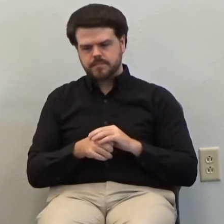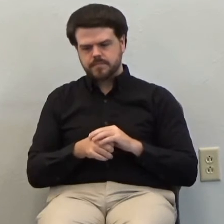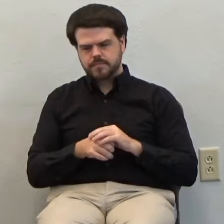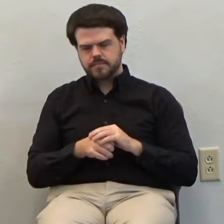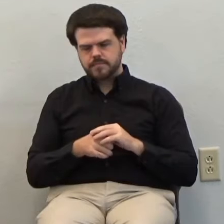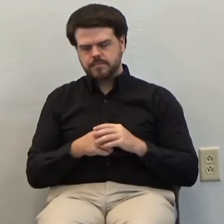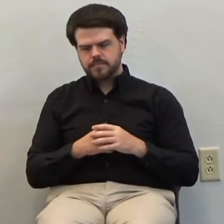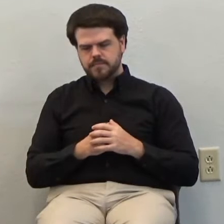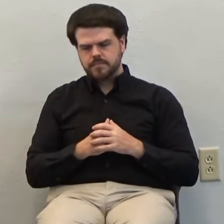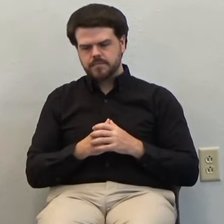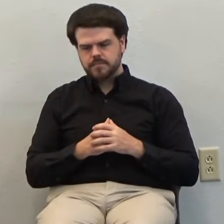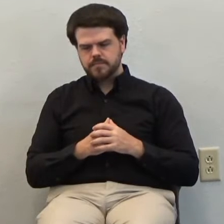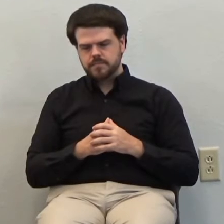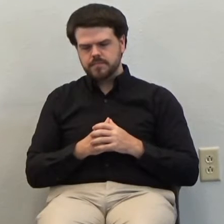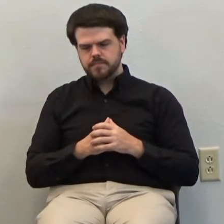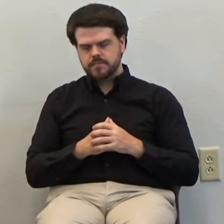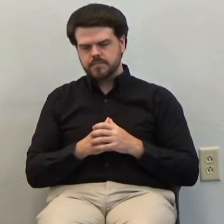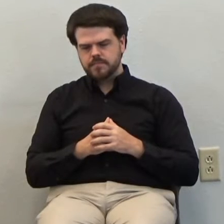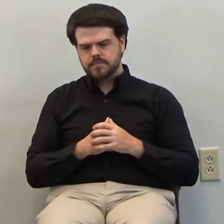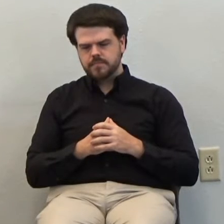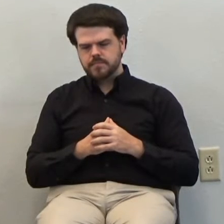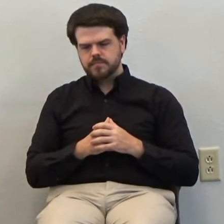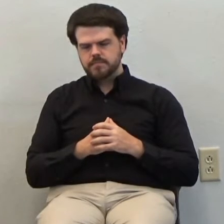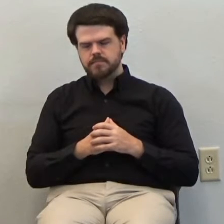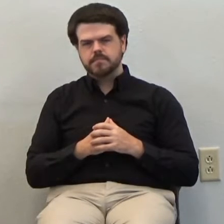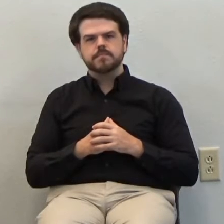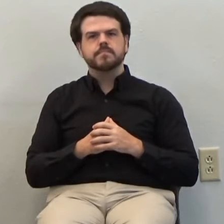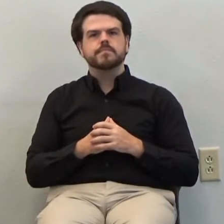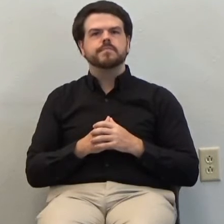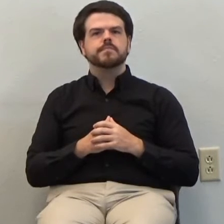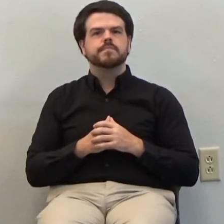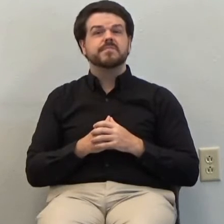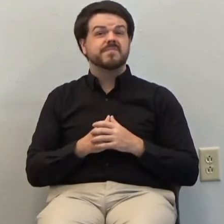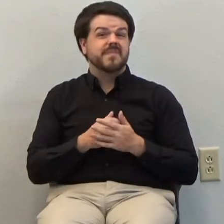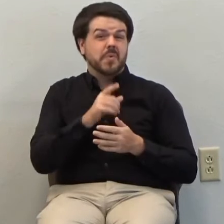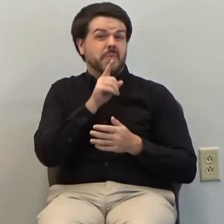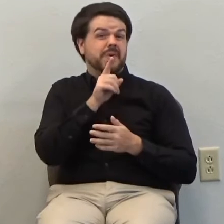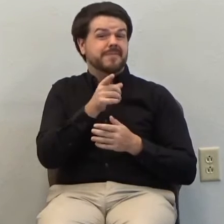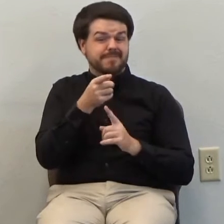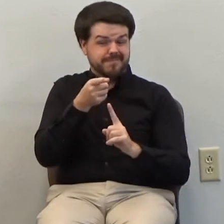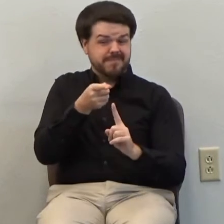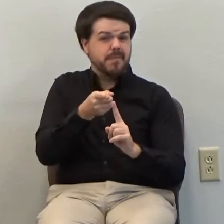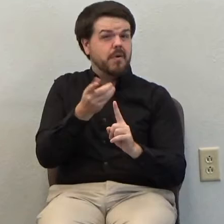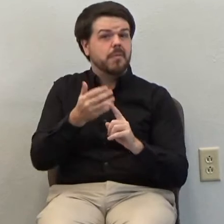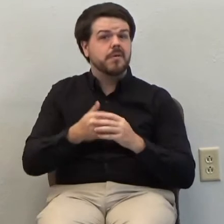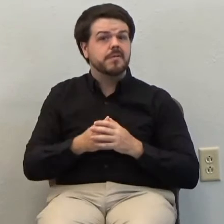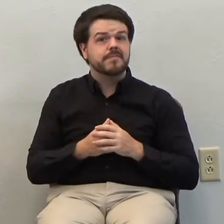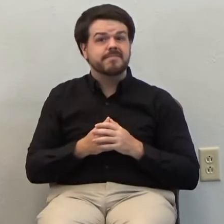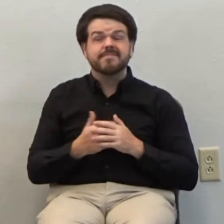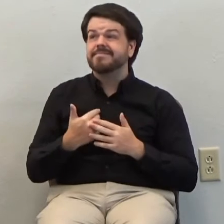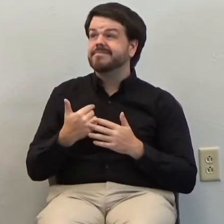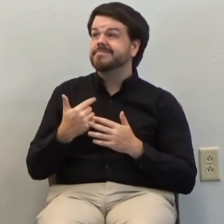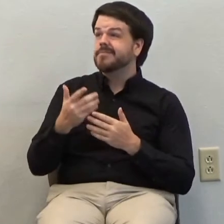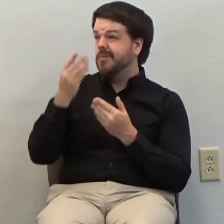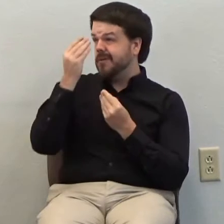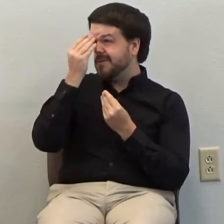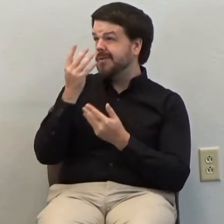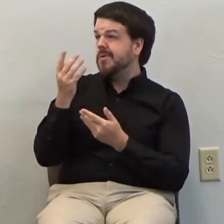and how, if nothing else, it comes to this, saying, Lord, I cannot escape you.